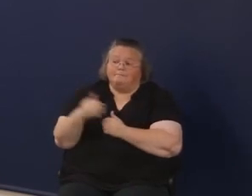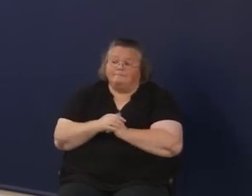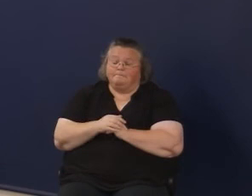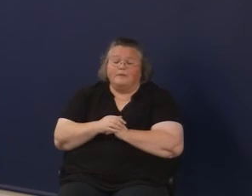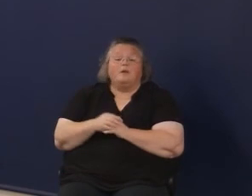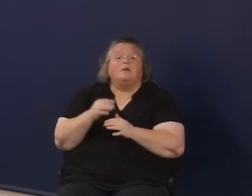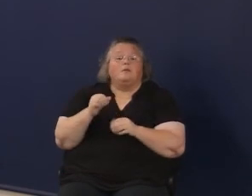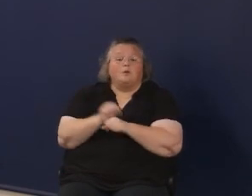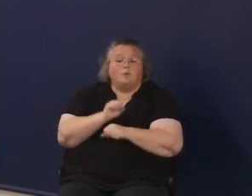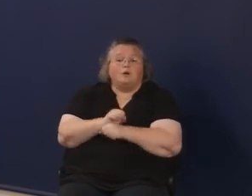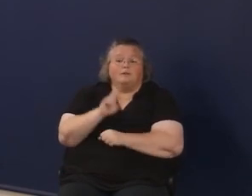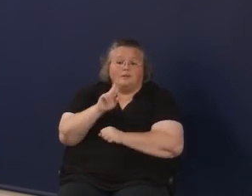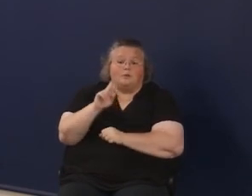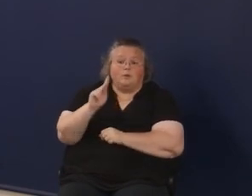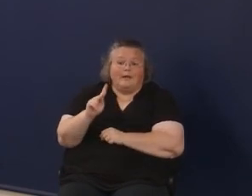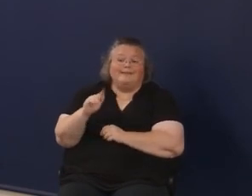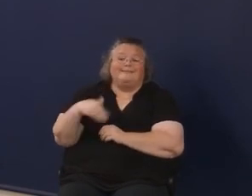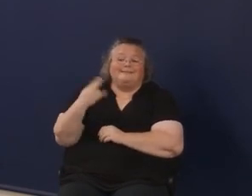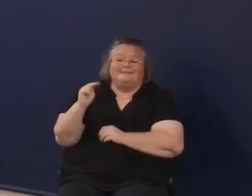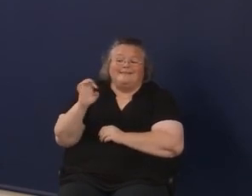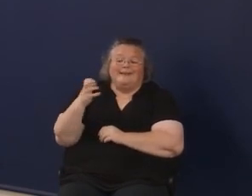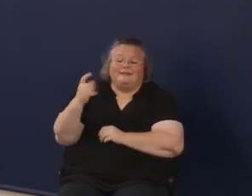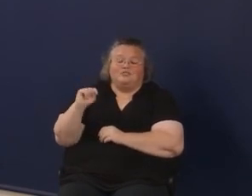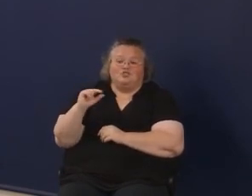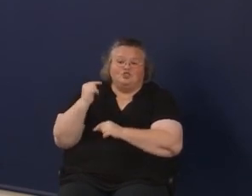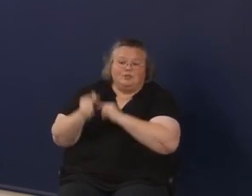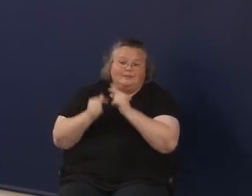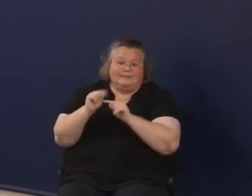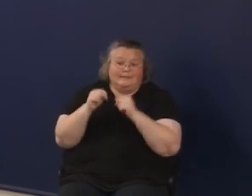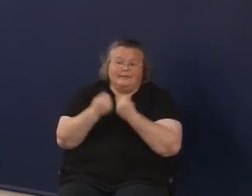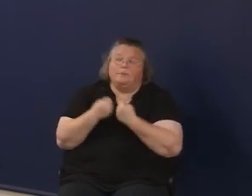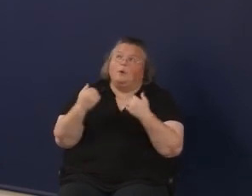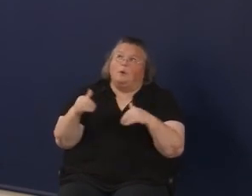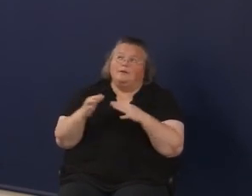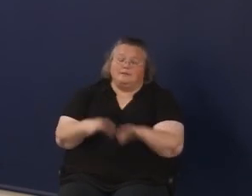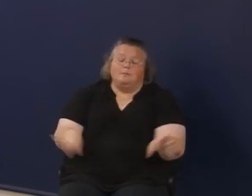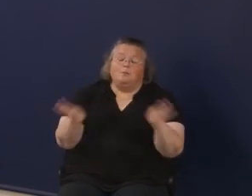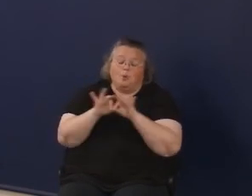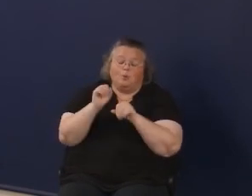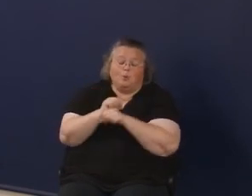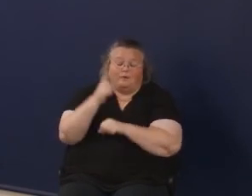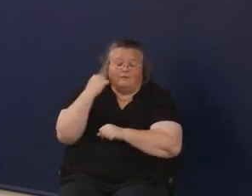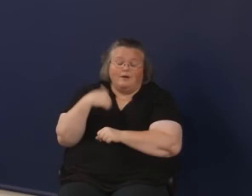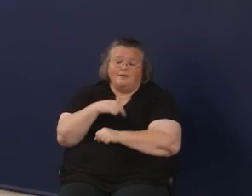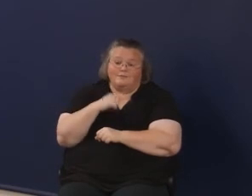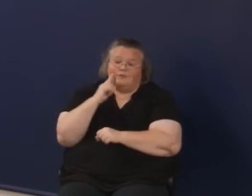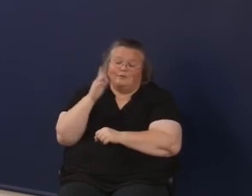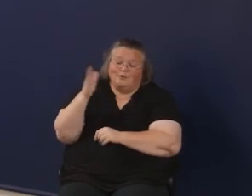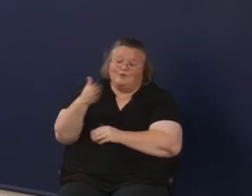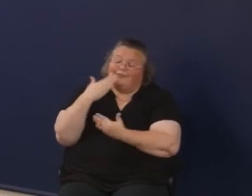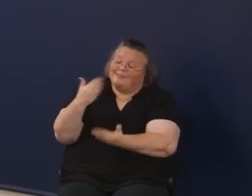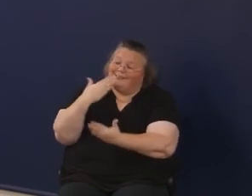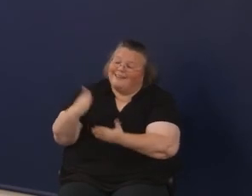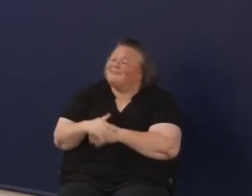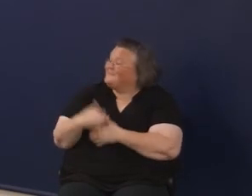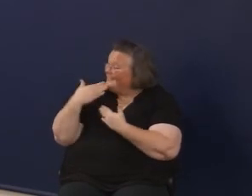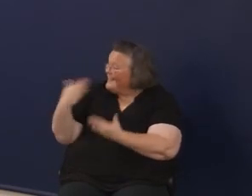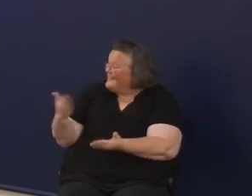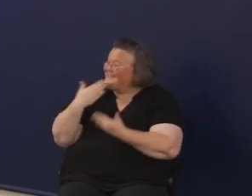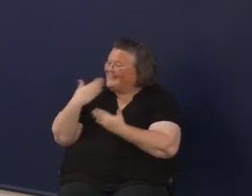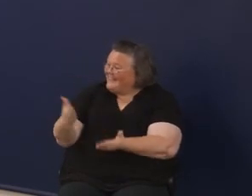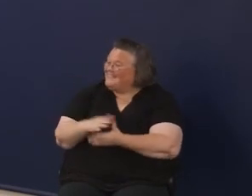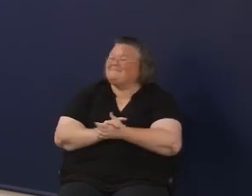UK's NextGen team does is really important for us in the community. thank you. Thank you so much. Thank you.